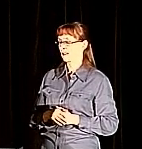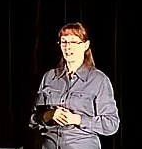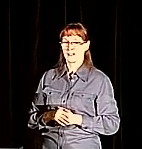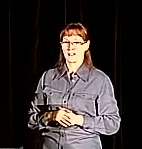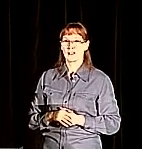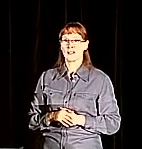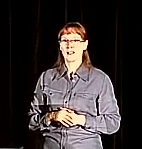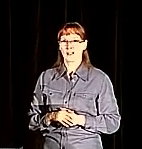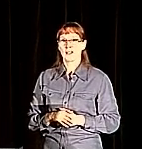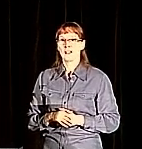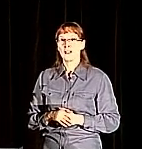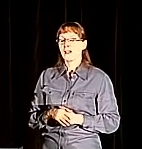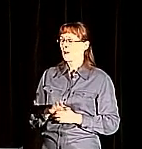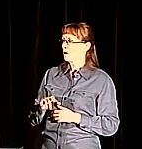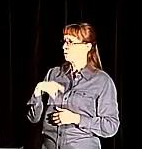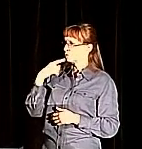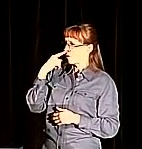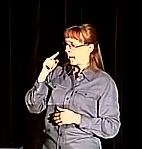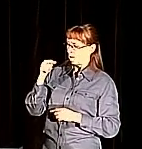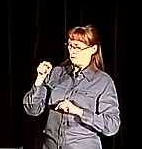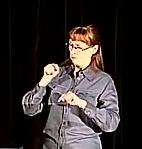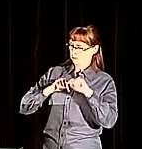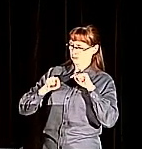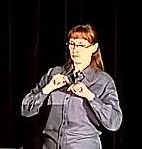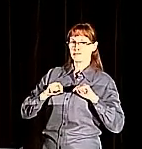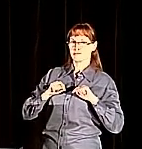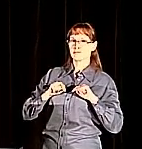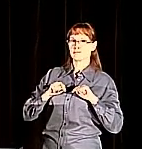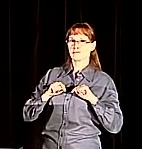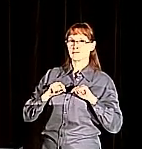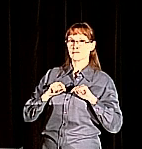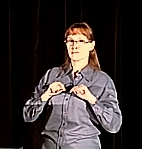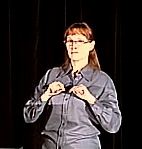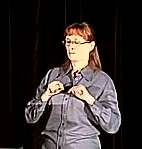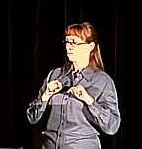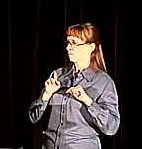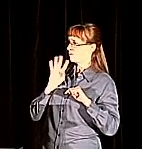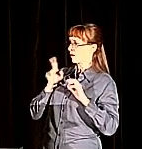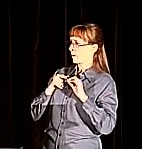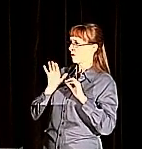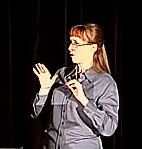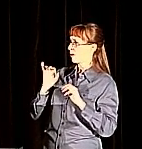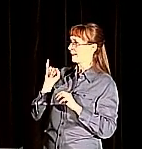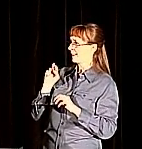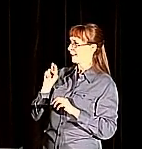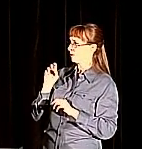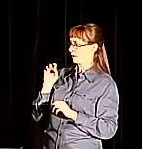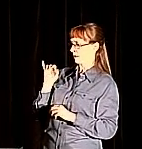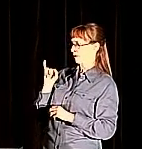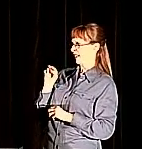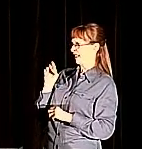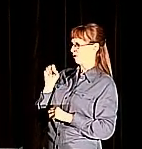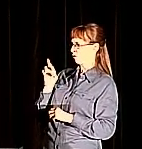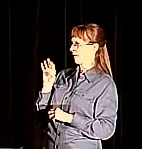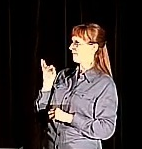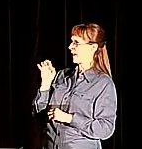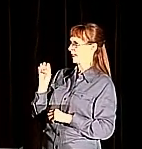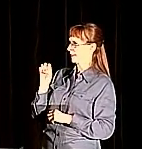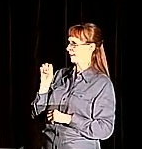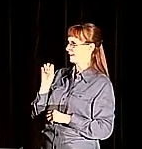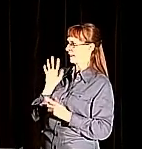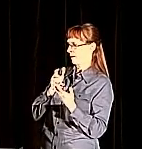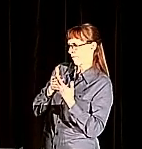So would you mind going back to your interface, um, and breaking down a little bit more